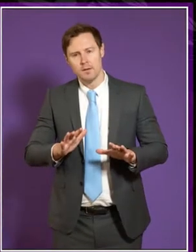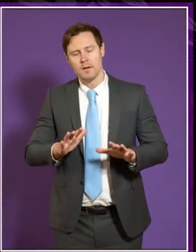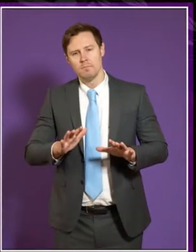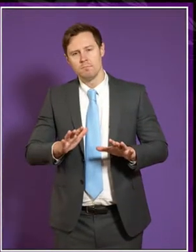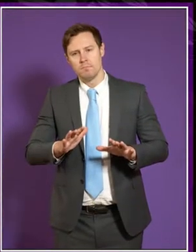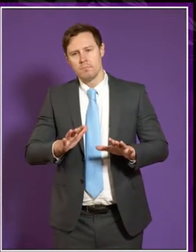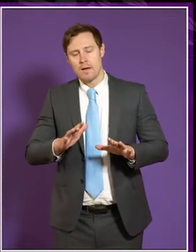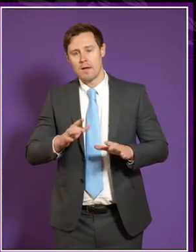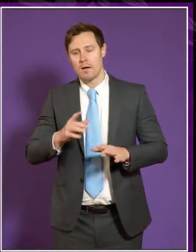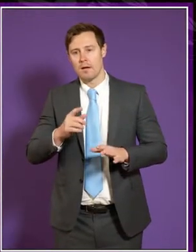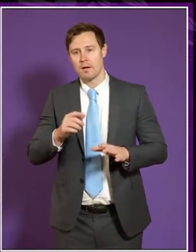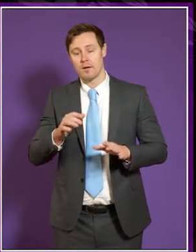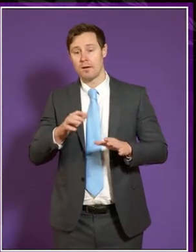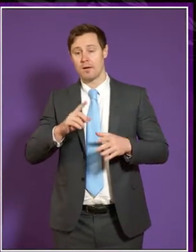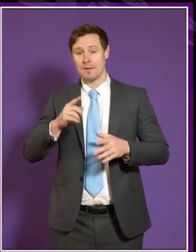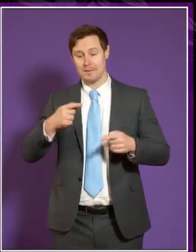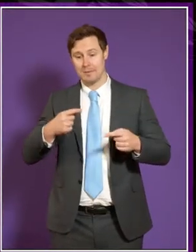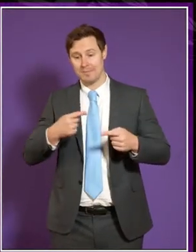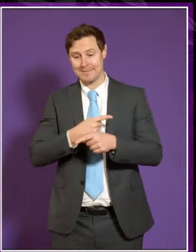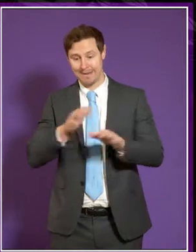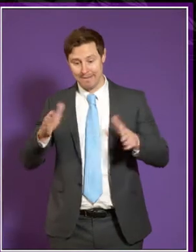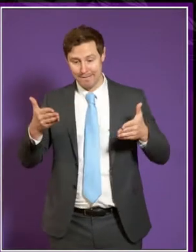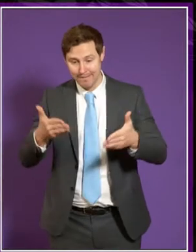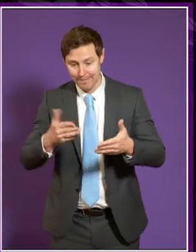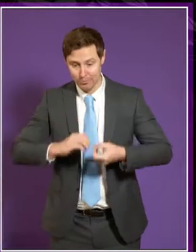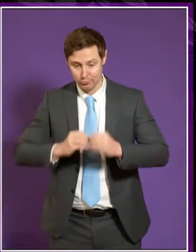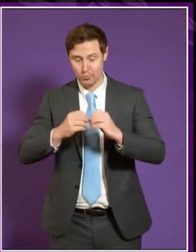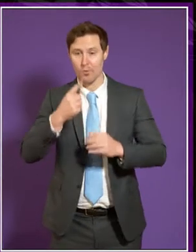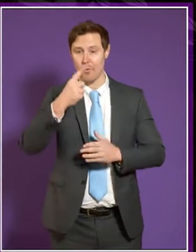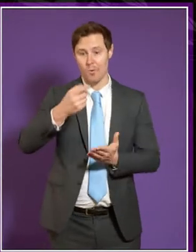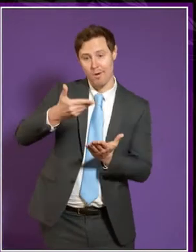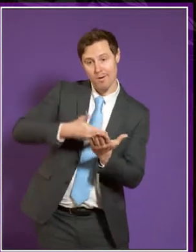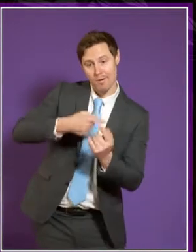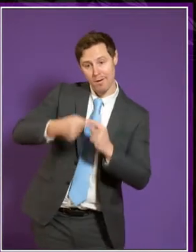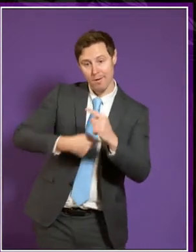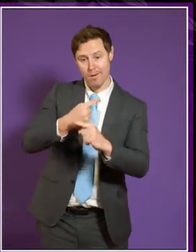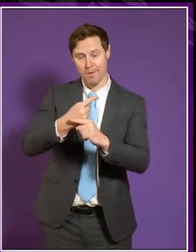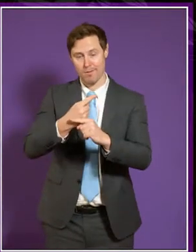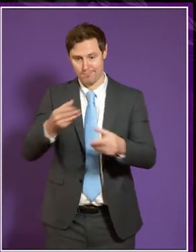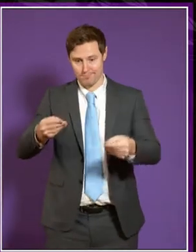all my efforts on producing one annual report, one shot a year, so to speak.